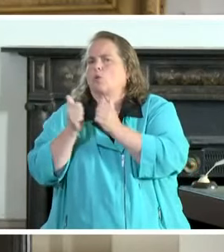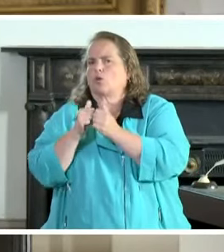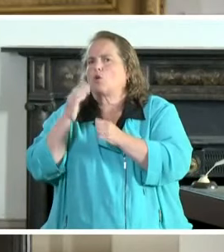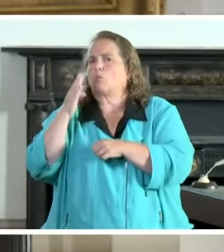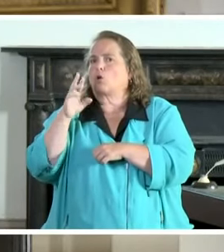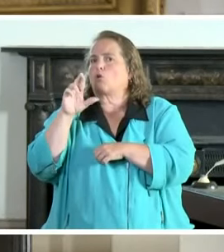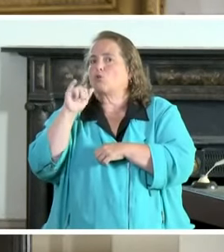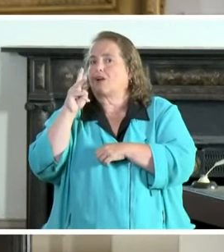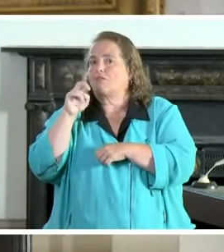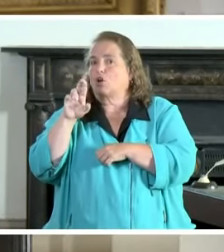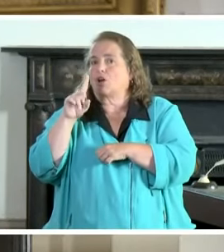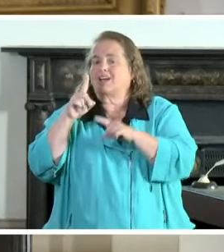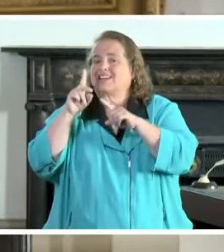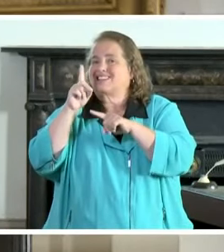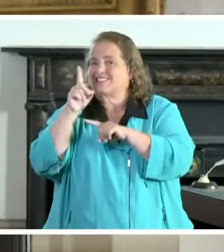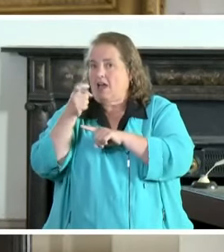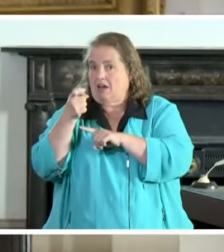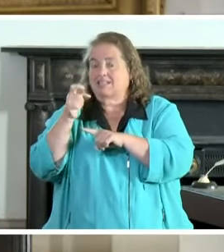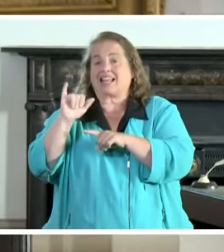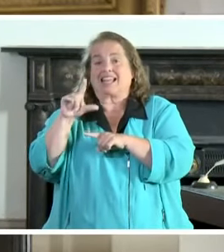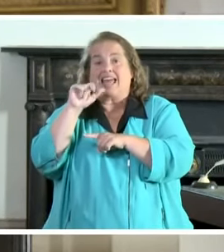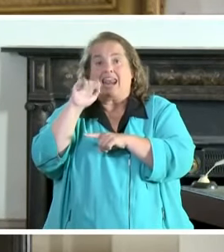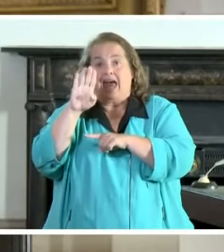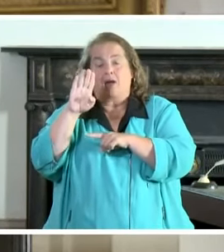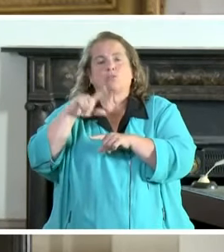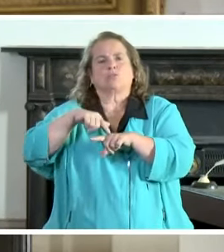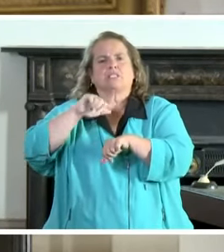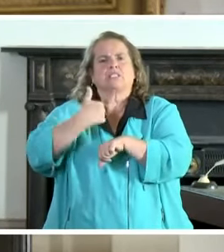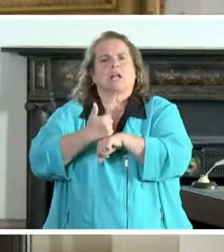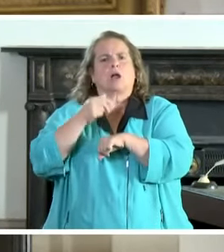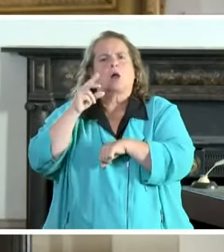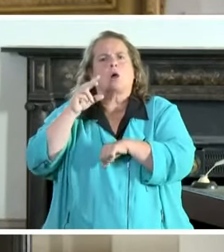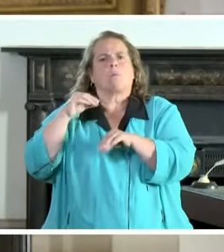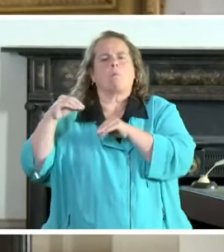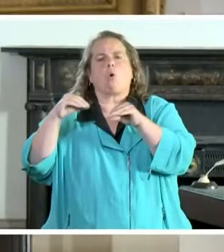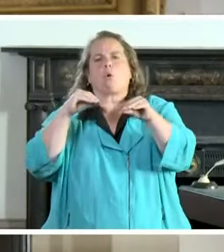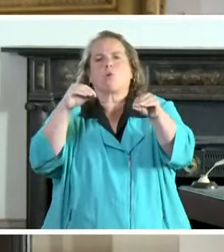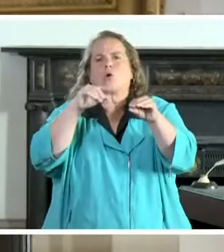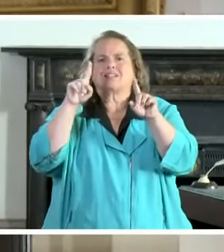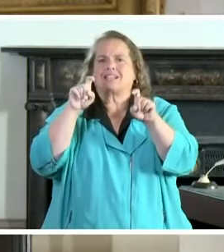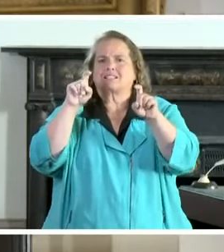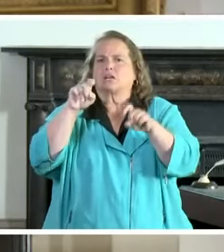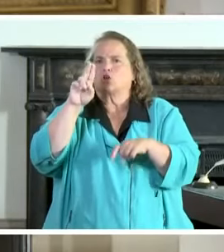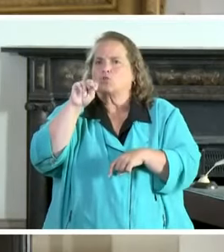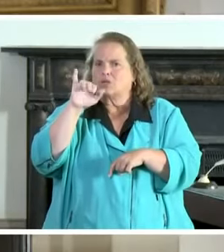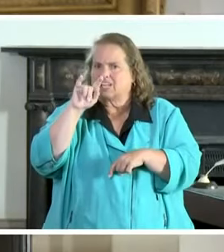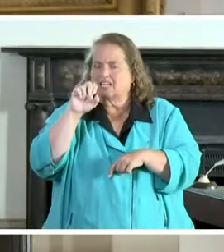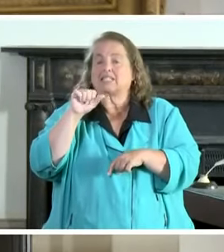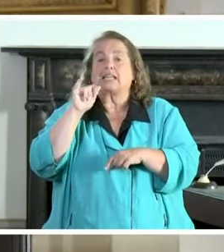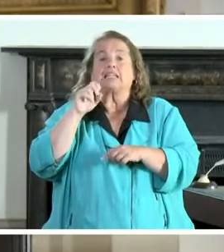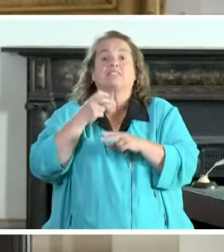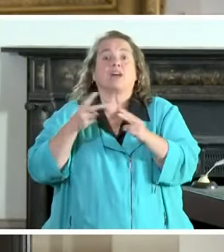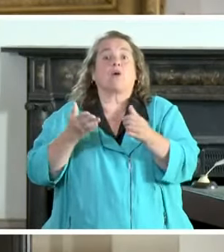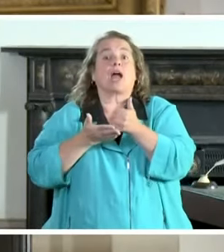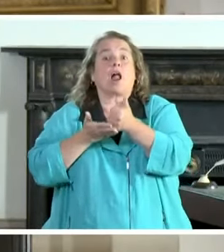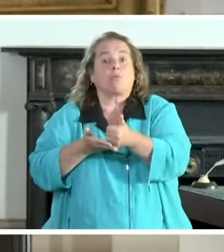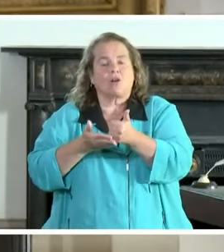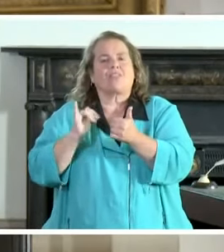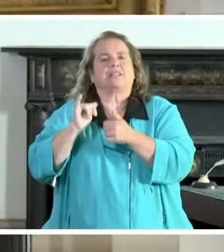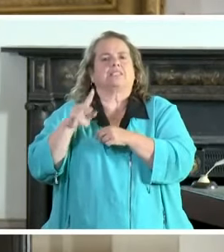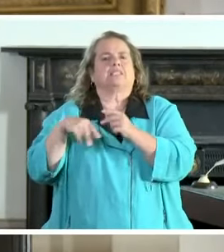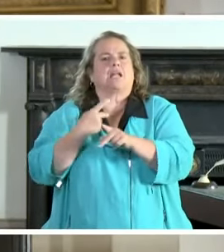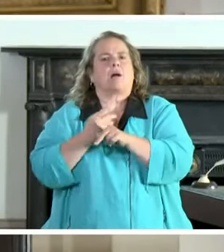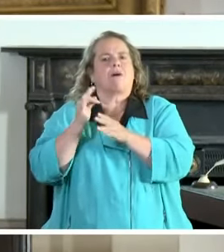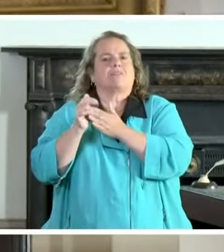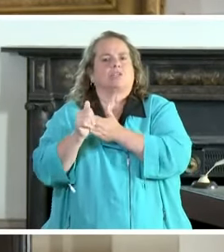lab and and setting up mobile testing units it is innovative it's going to be helpful it's the type of leadership that we